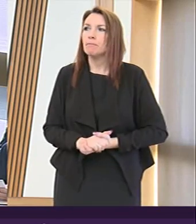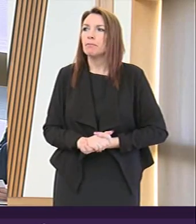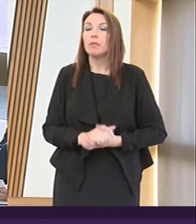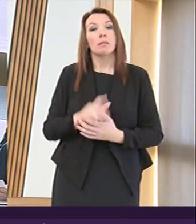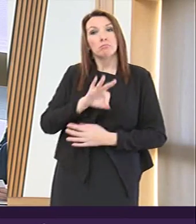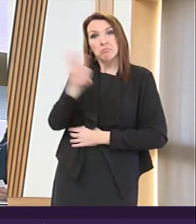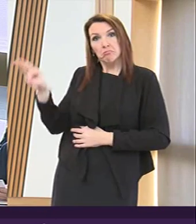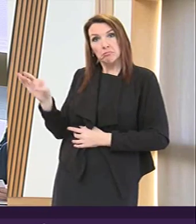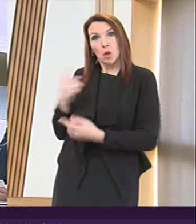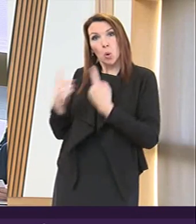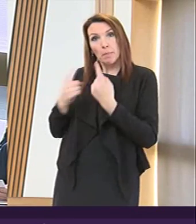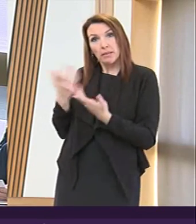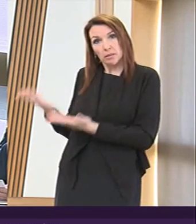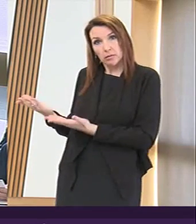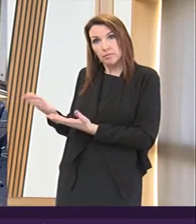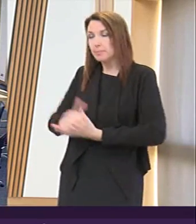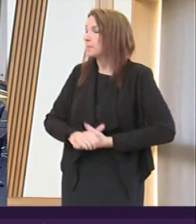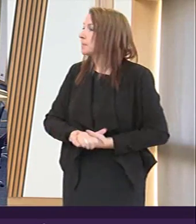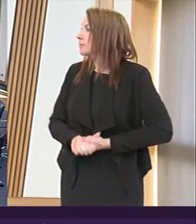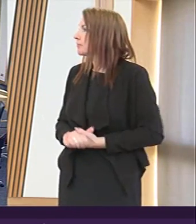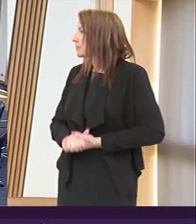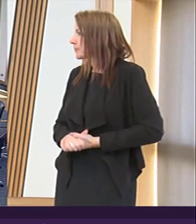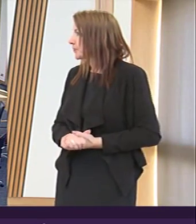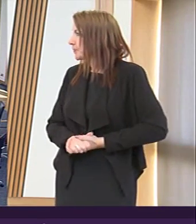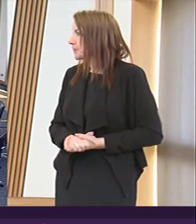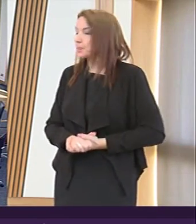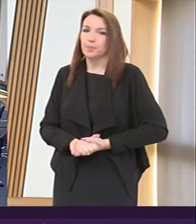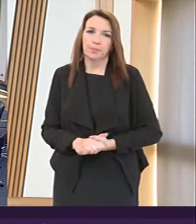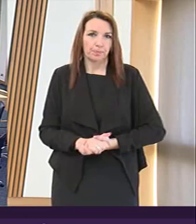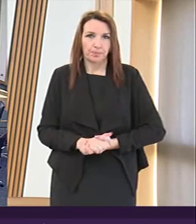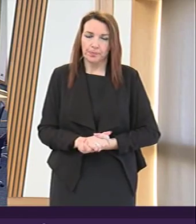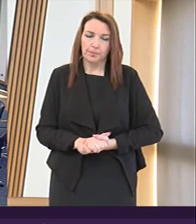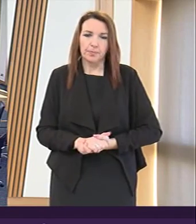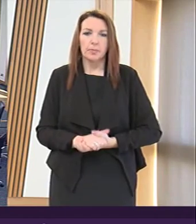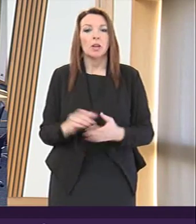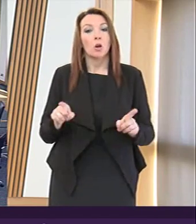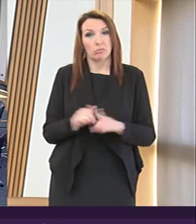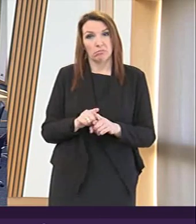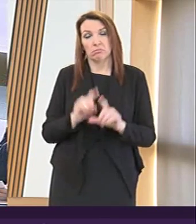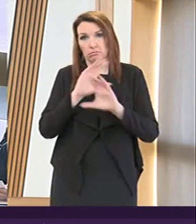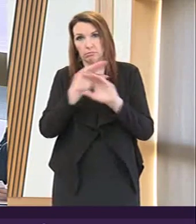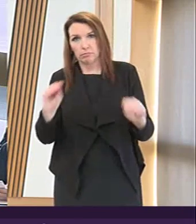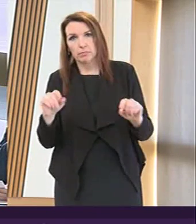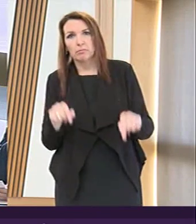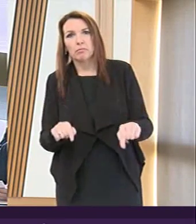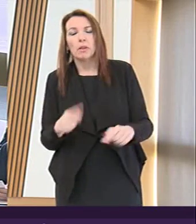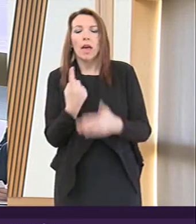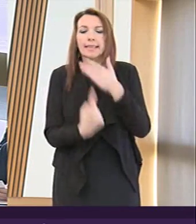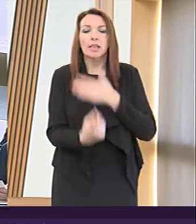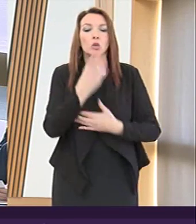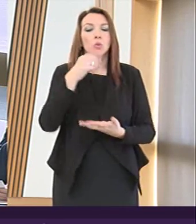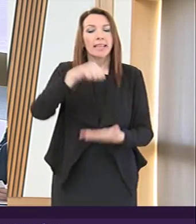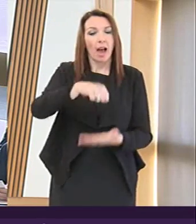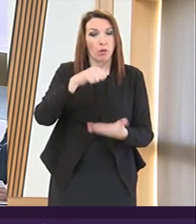any comments on this, please? No? The committee may also wish to note that the single-use carrier